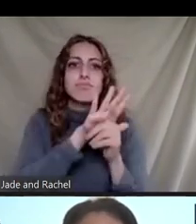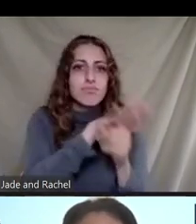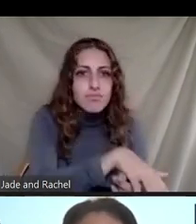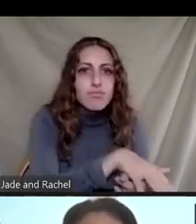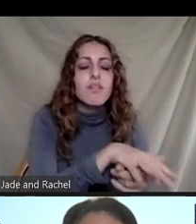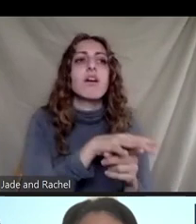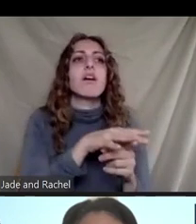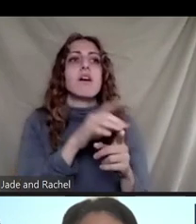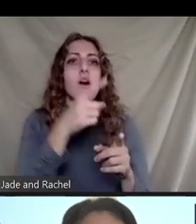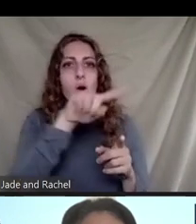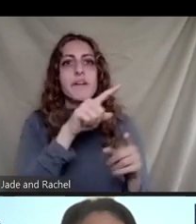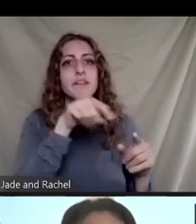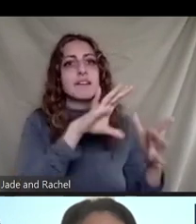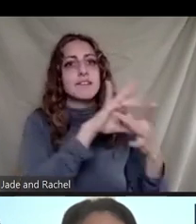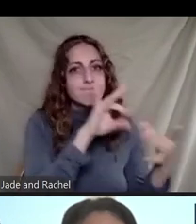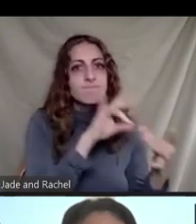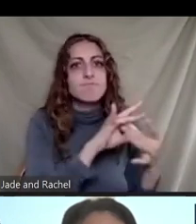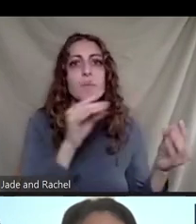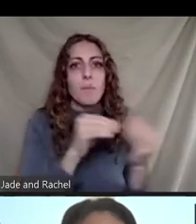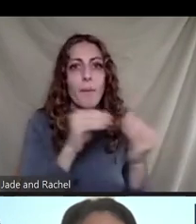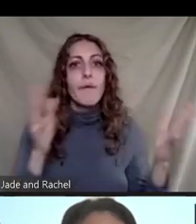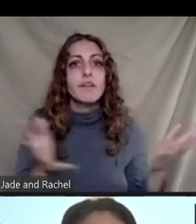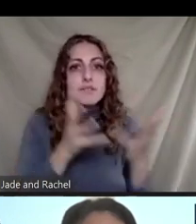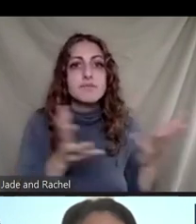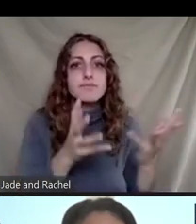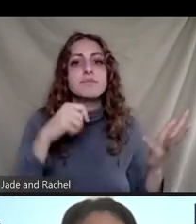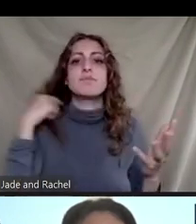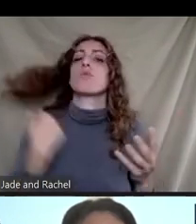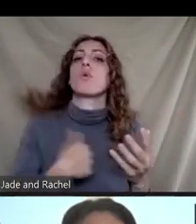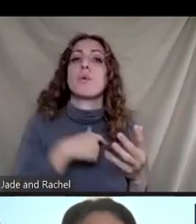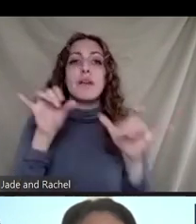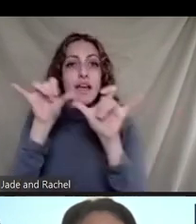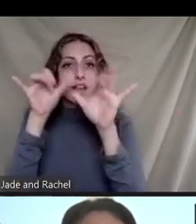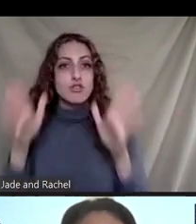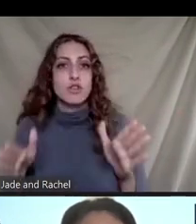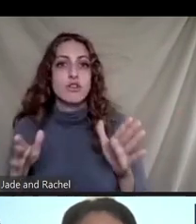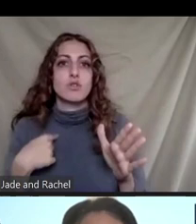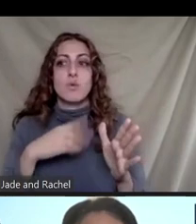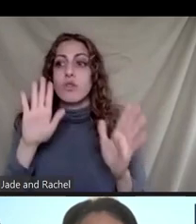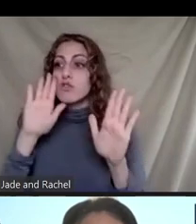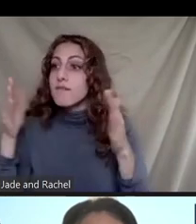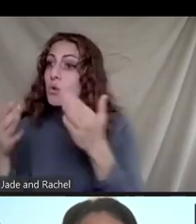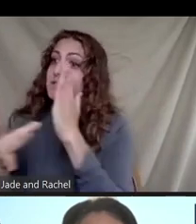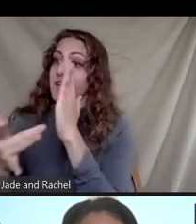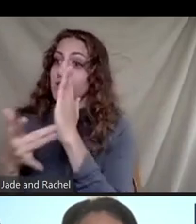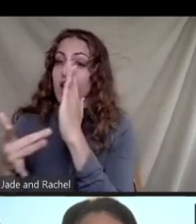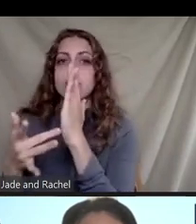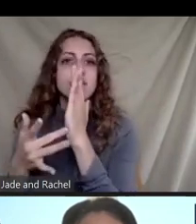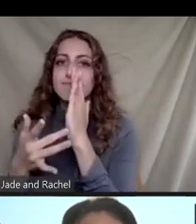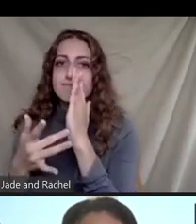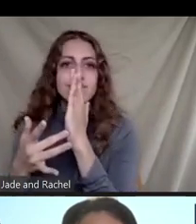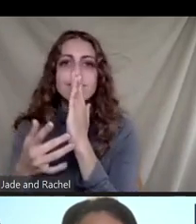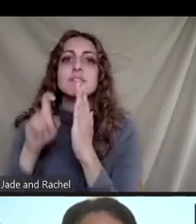engineers can't afford to only look at the tech. We have to think about how the tech affects